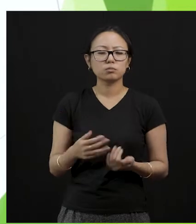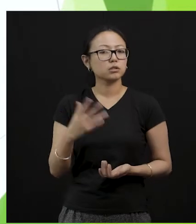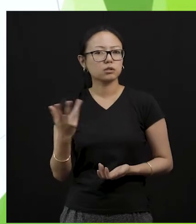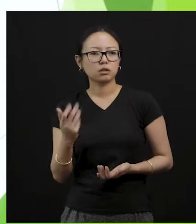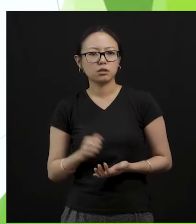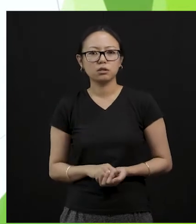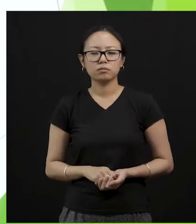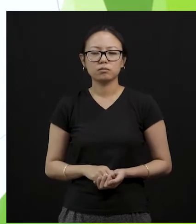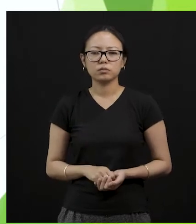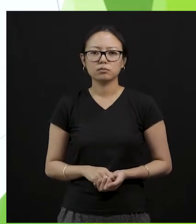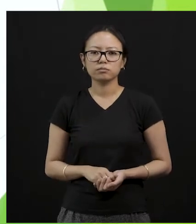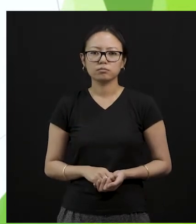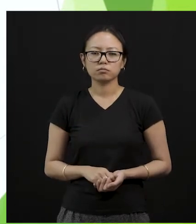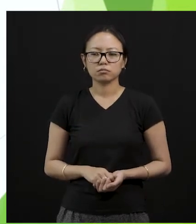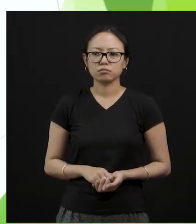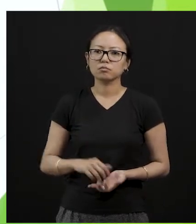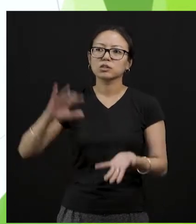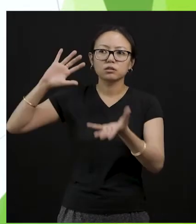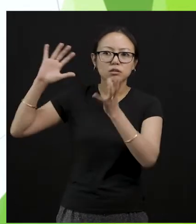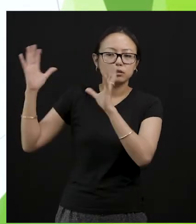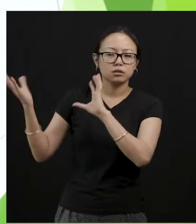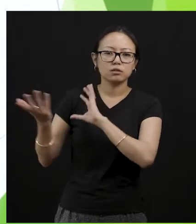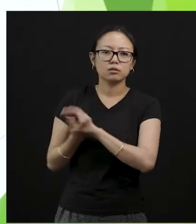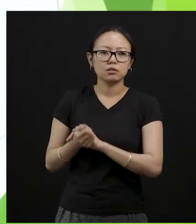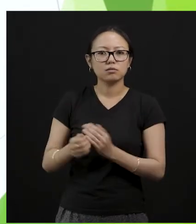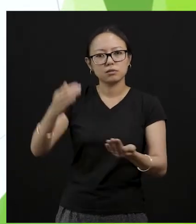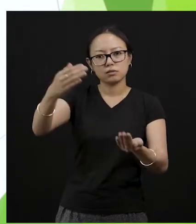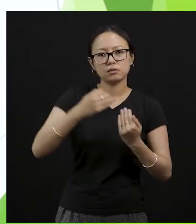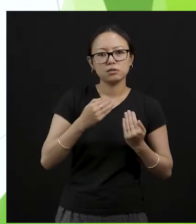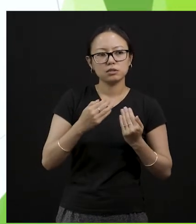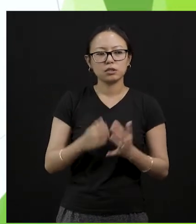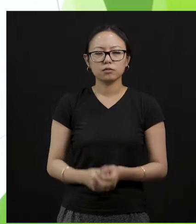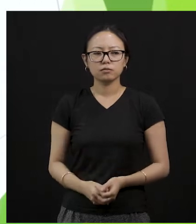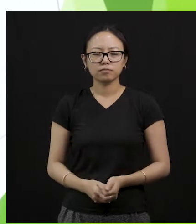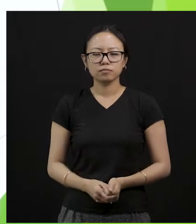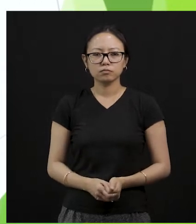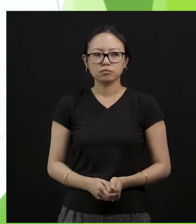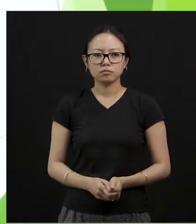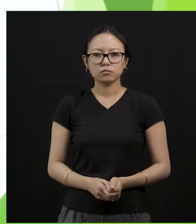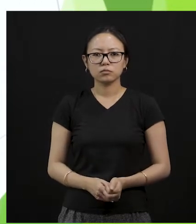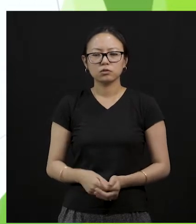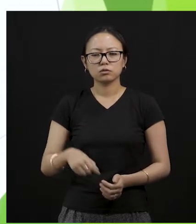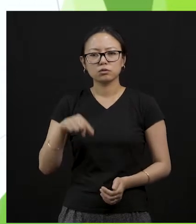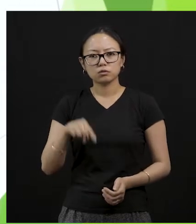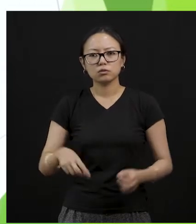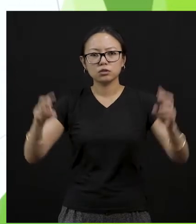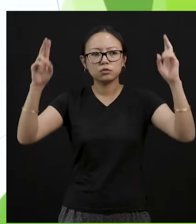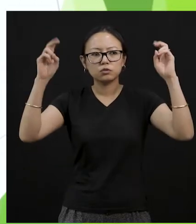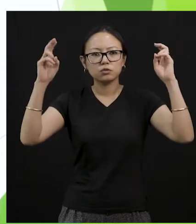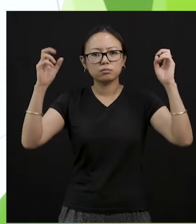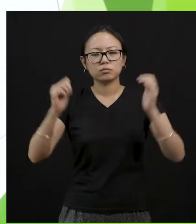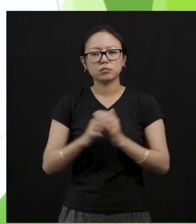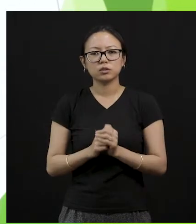our earth safe. By keeping our earth safe. So the topic for today and the